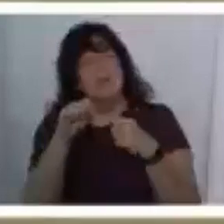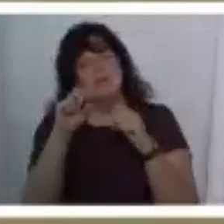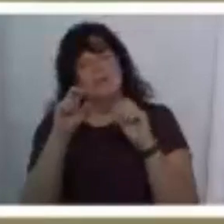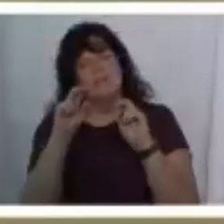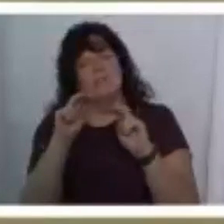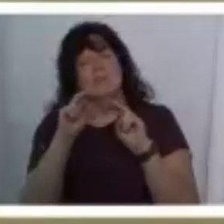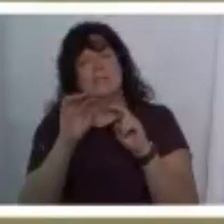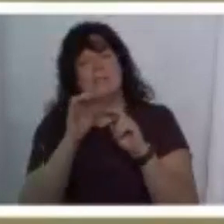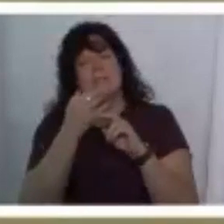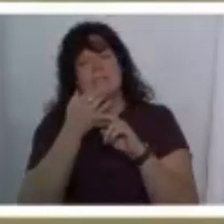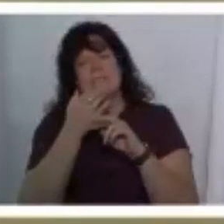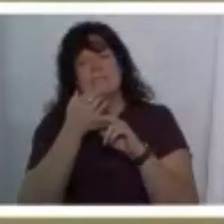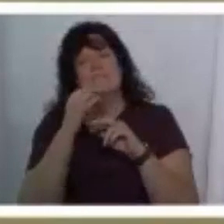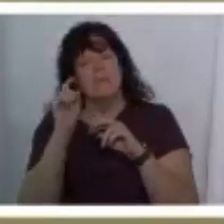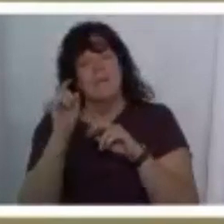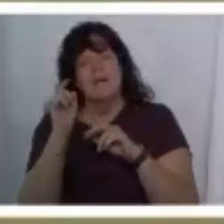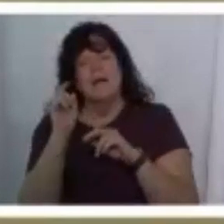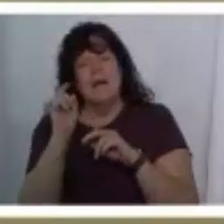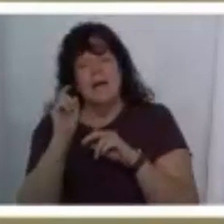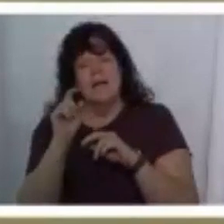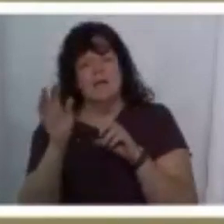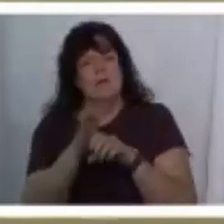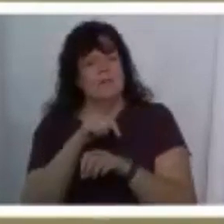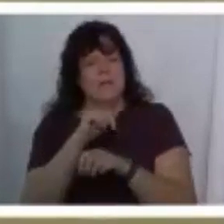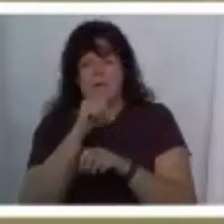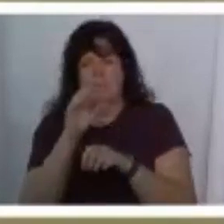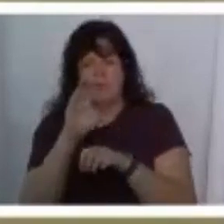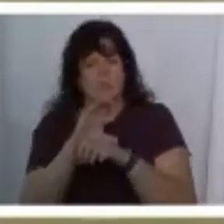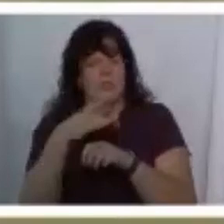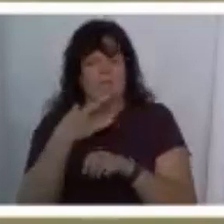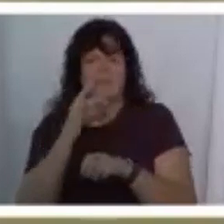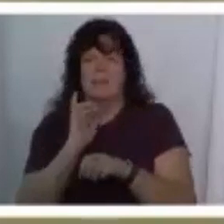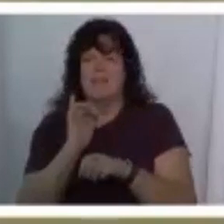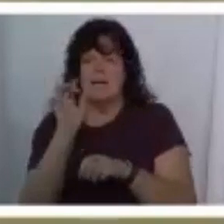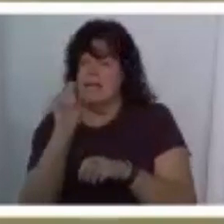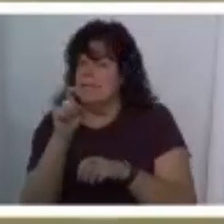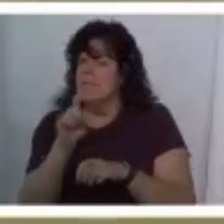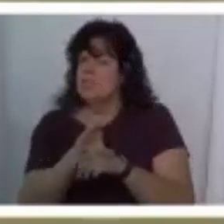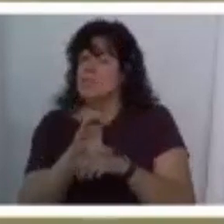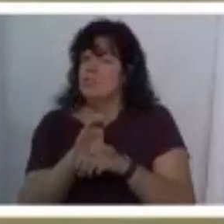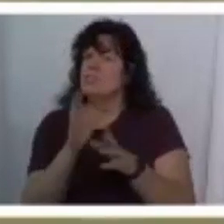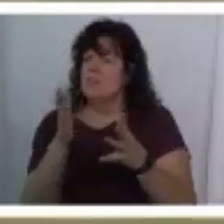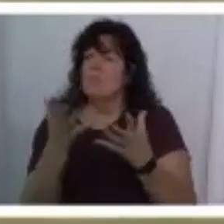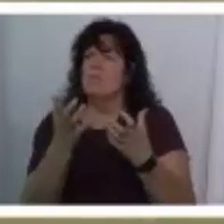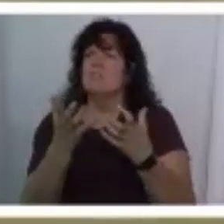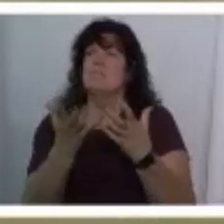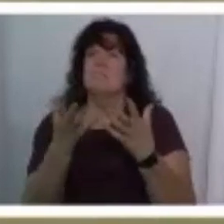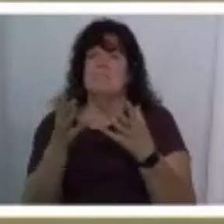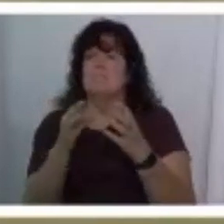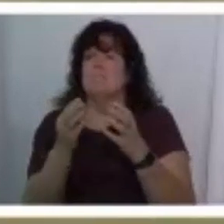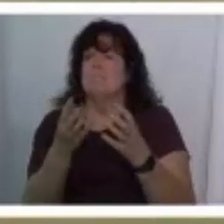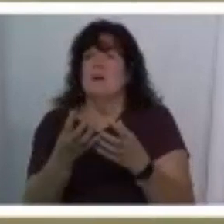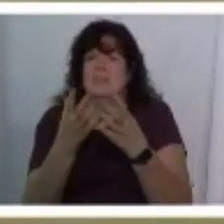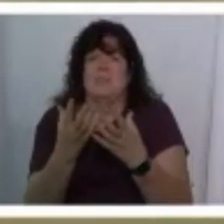during the pandemic because i needed it i mean just during this whole time that i'm not with church i felt like i needed it so badly but i didn't know where to go